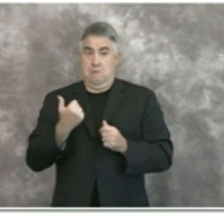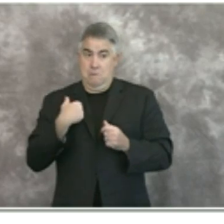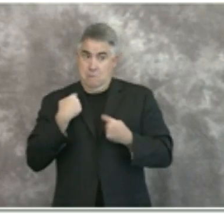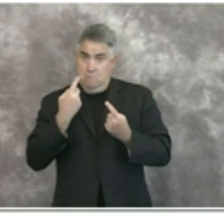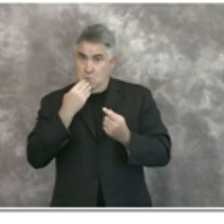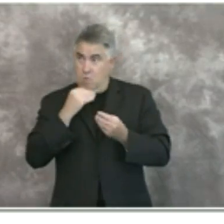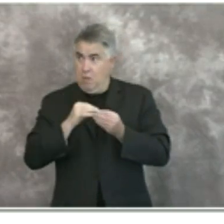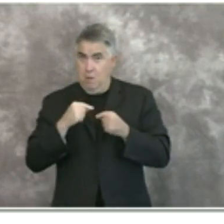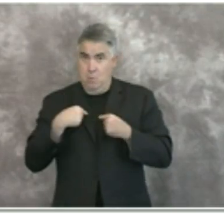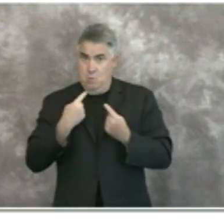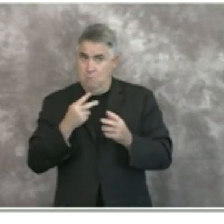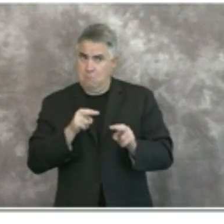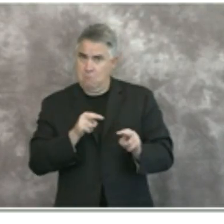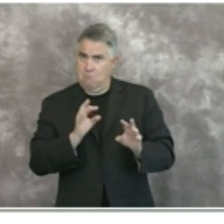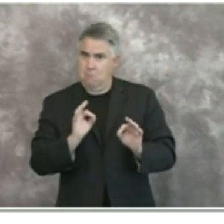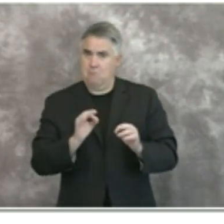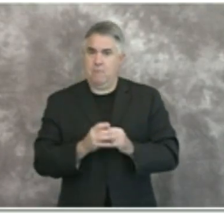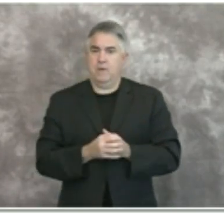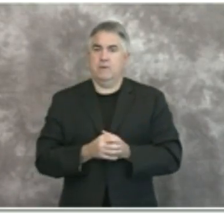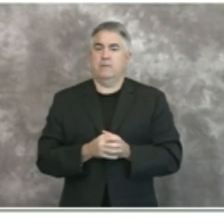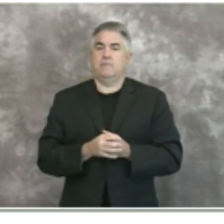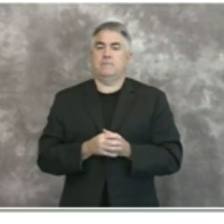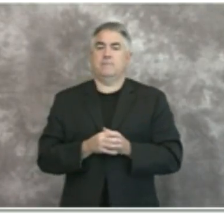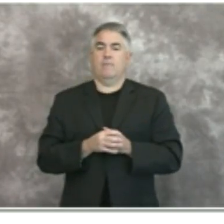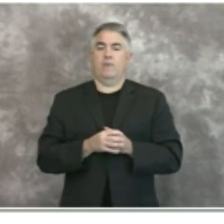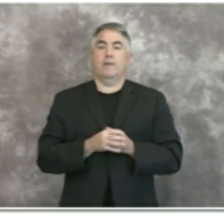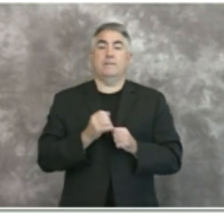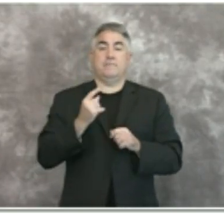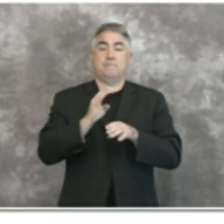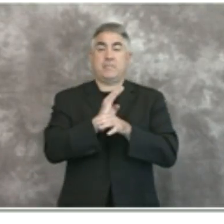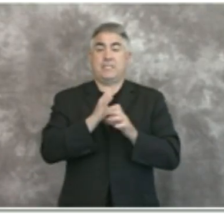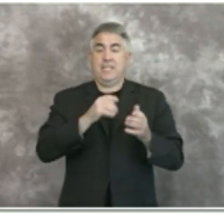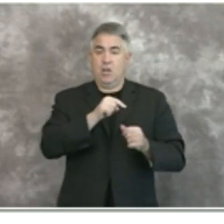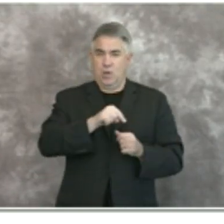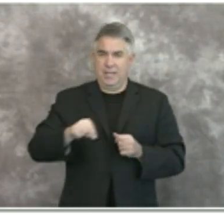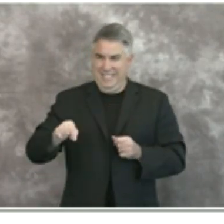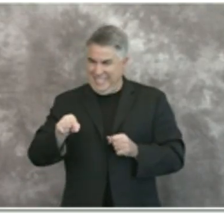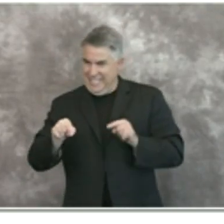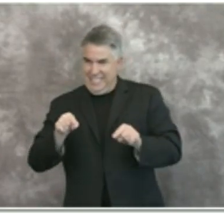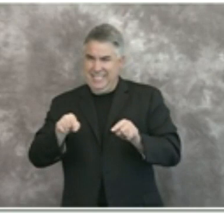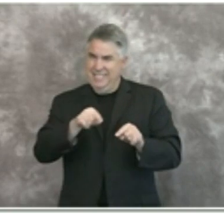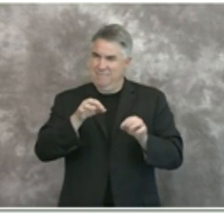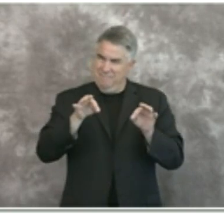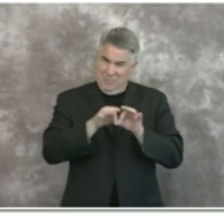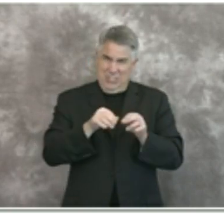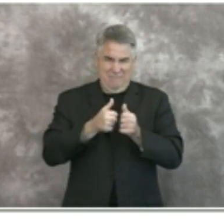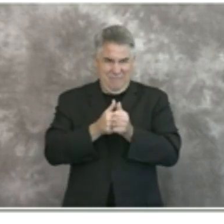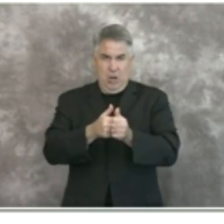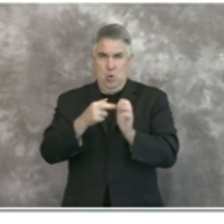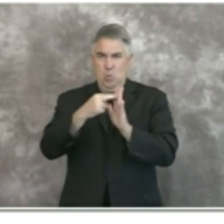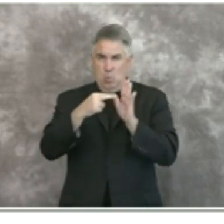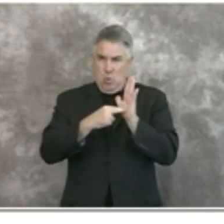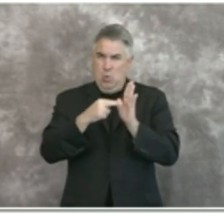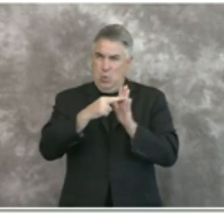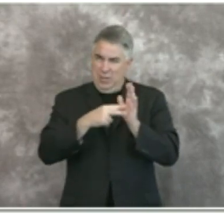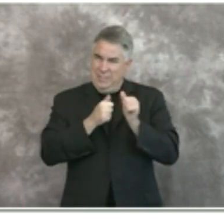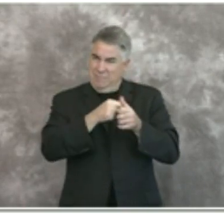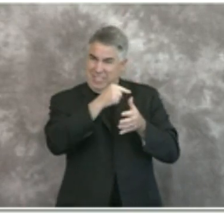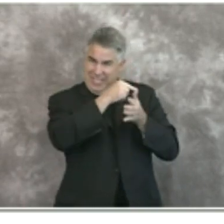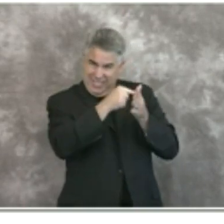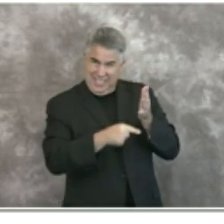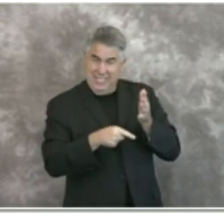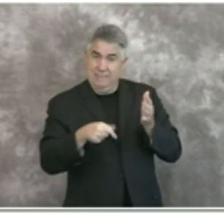Each business sector would have to abide by reopening protocols showing how they will adhere to the strict safety guidelines.